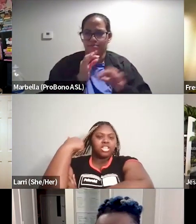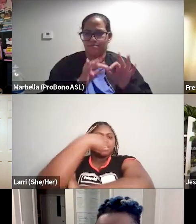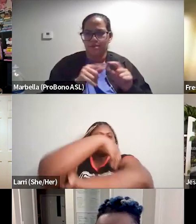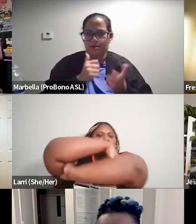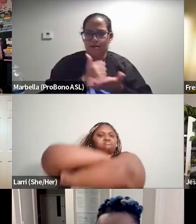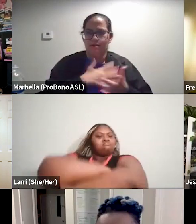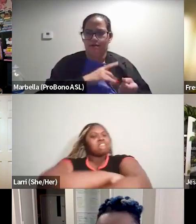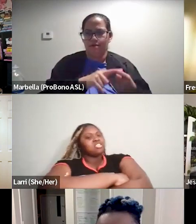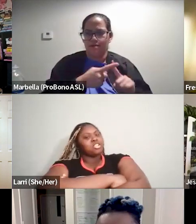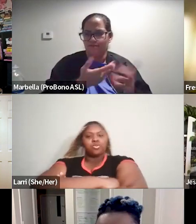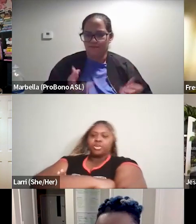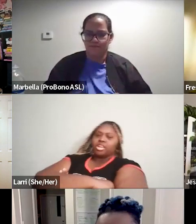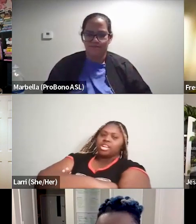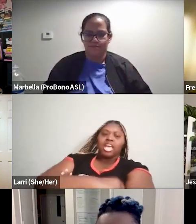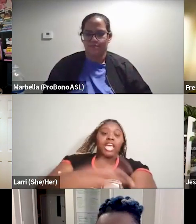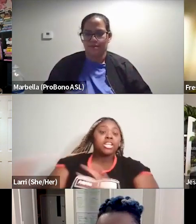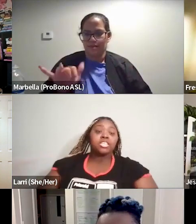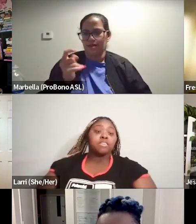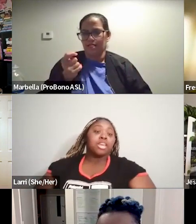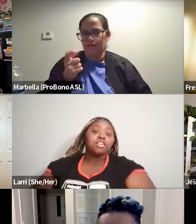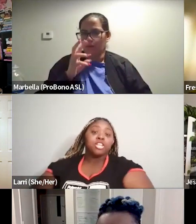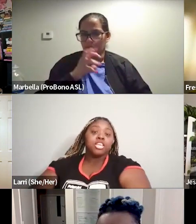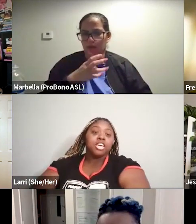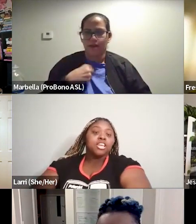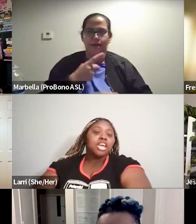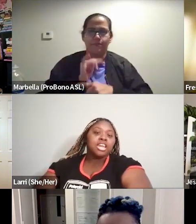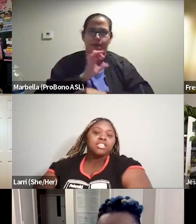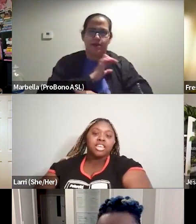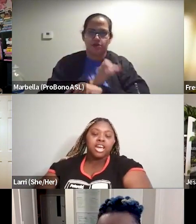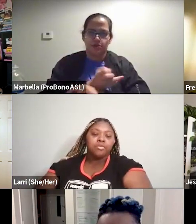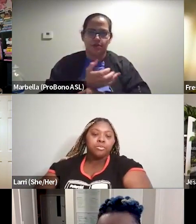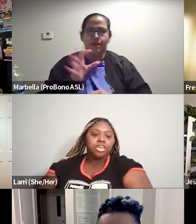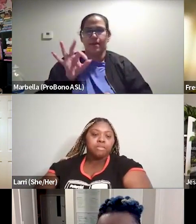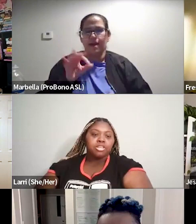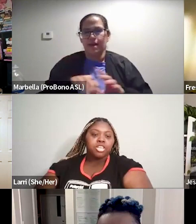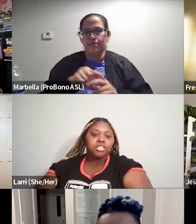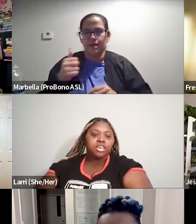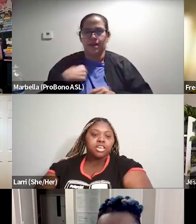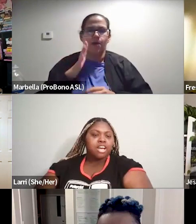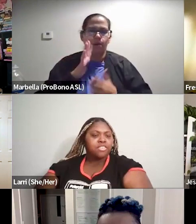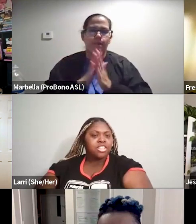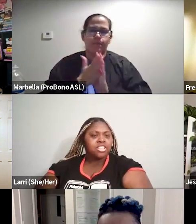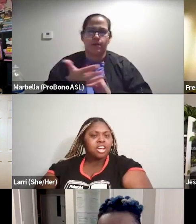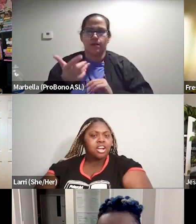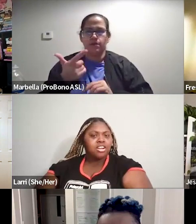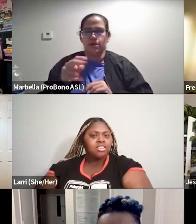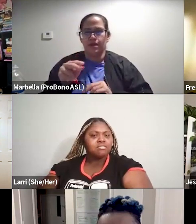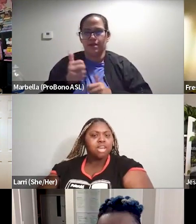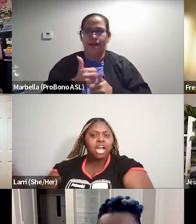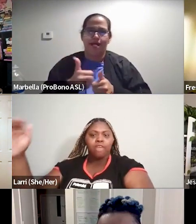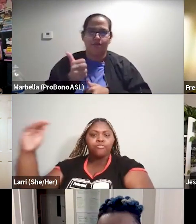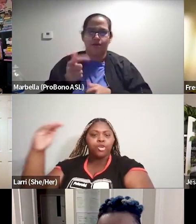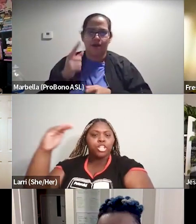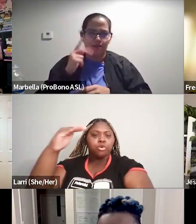help my friend. That's a little weird. And I just keep that energy. Nine out of 10, I will become a Jen, uh, alpha. think they are.